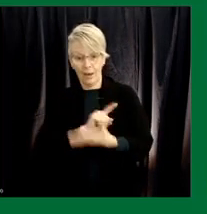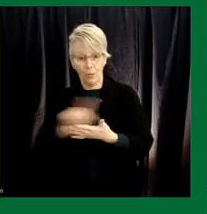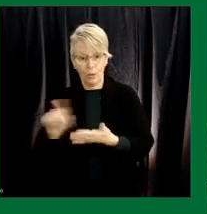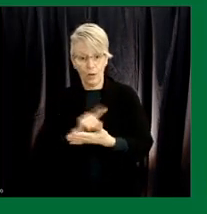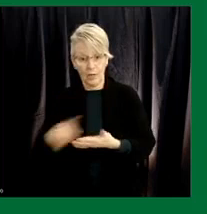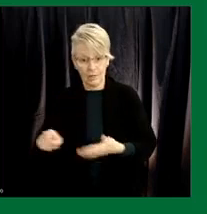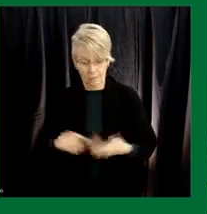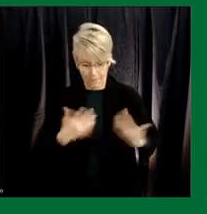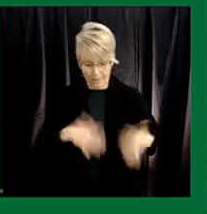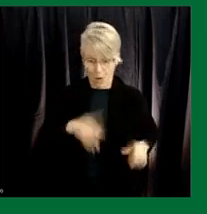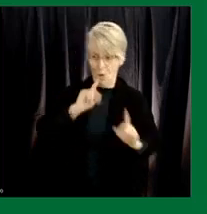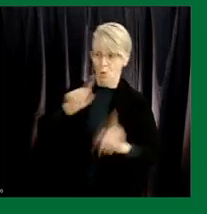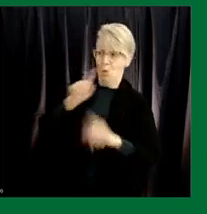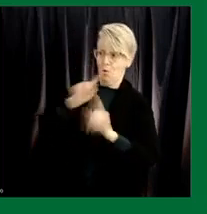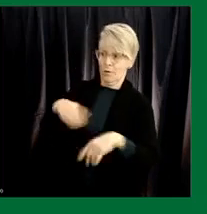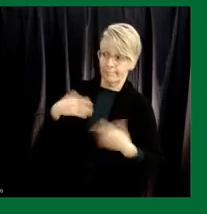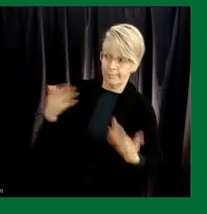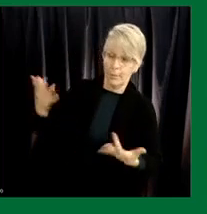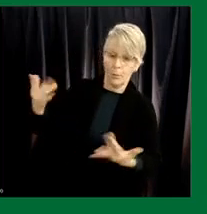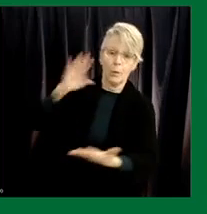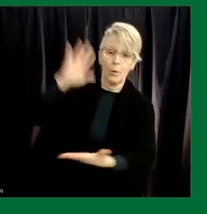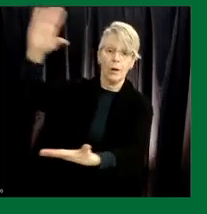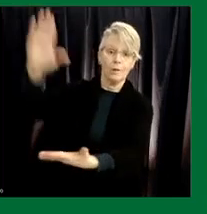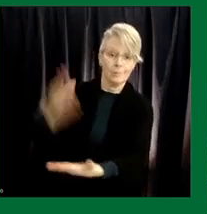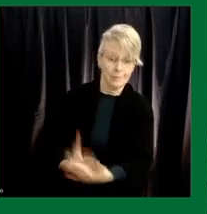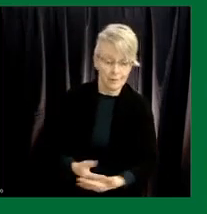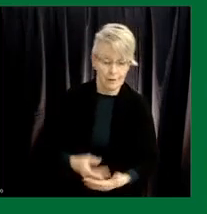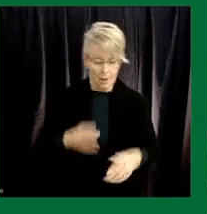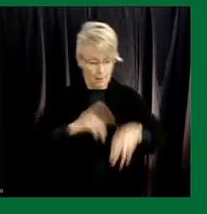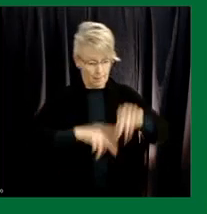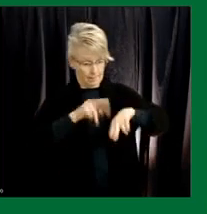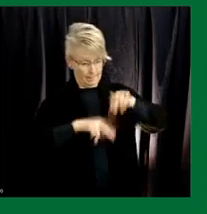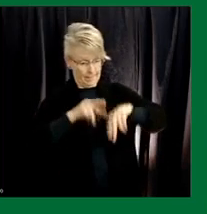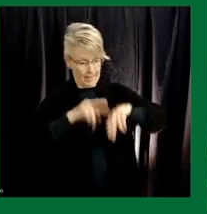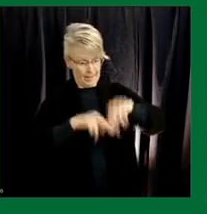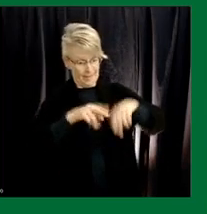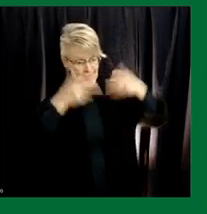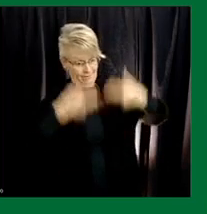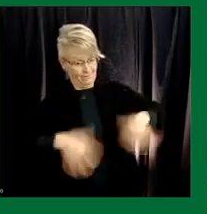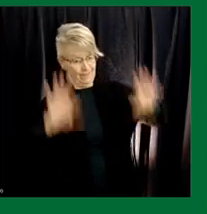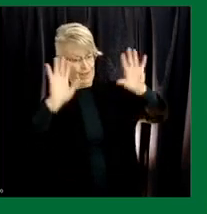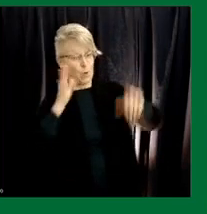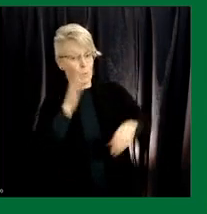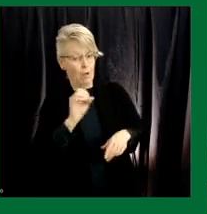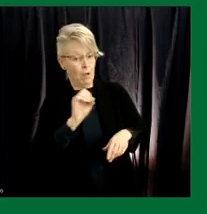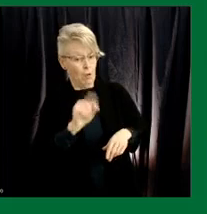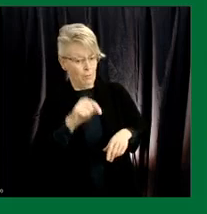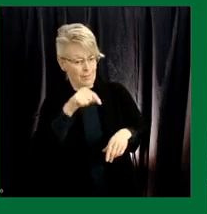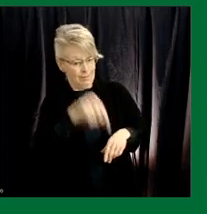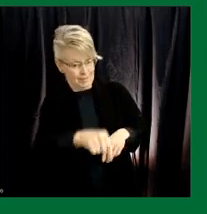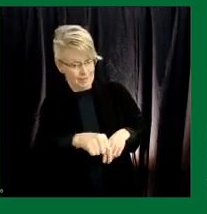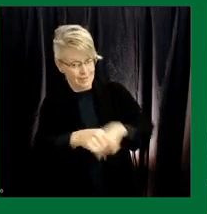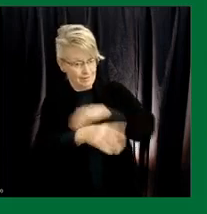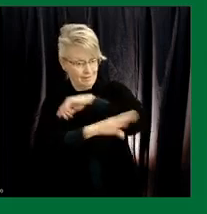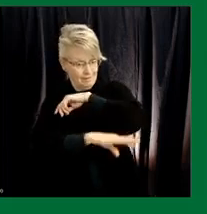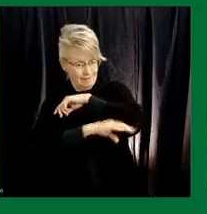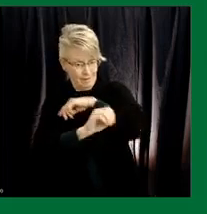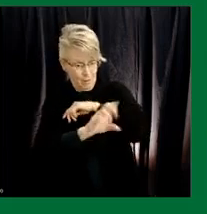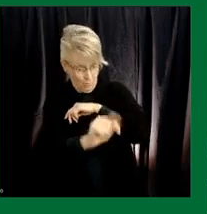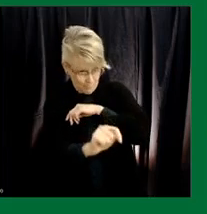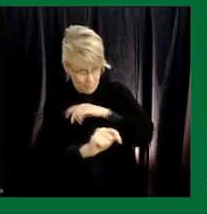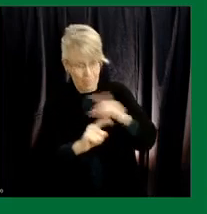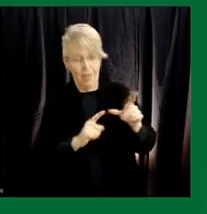ordered it's on schedule construction will be completed in october of this year it will then go through a process of commissioning the